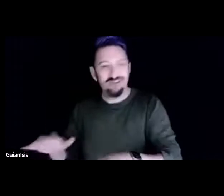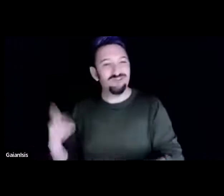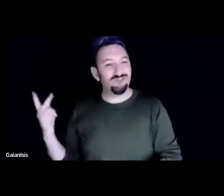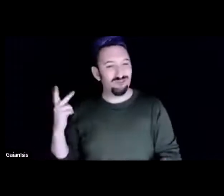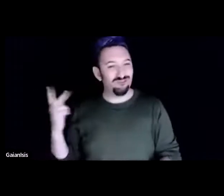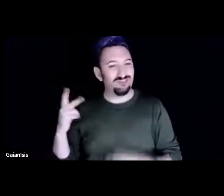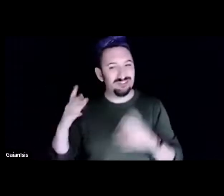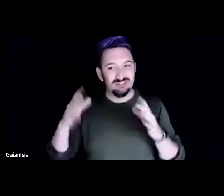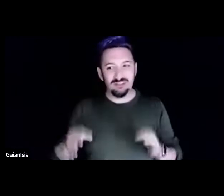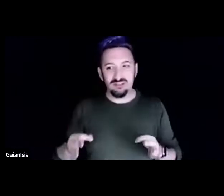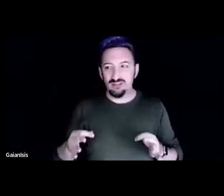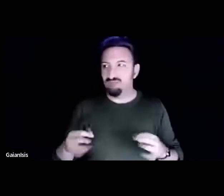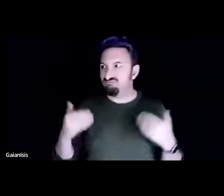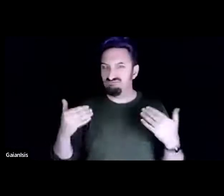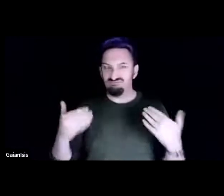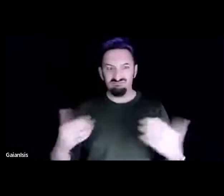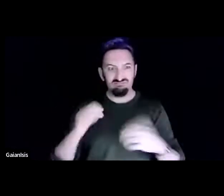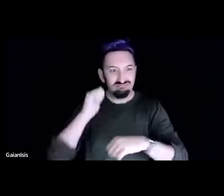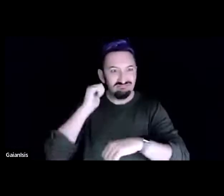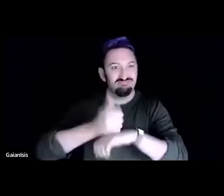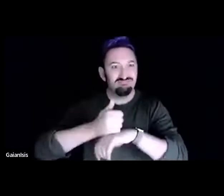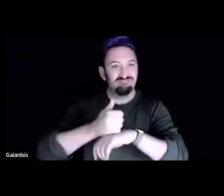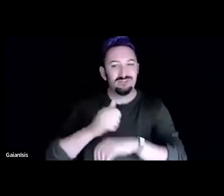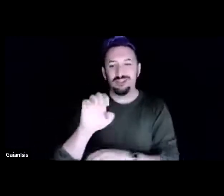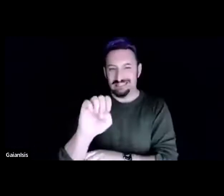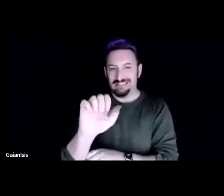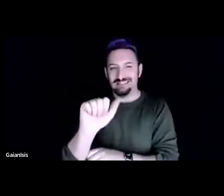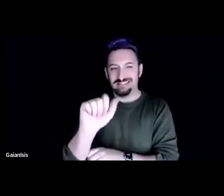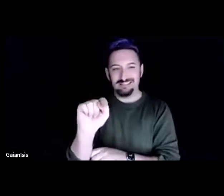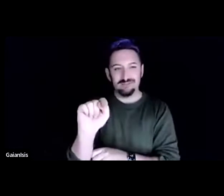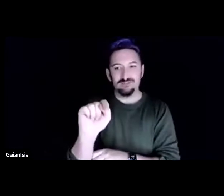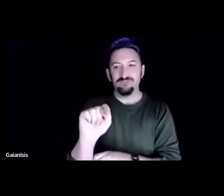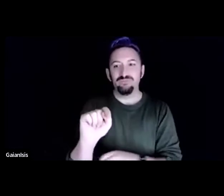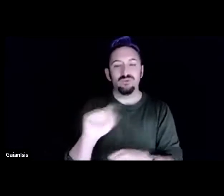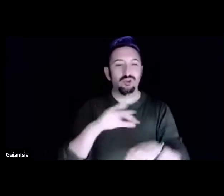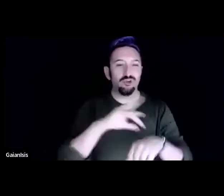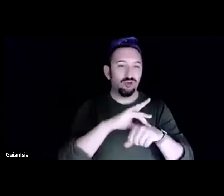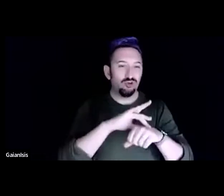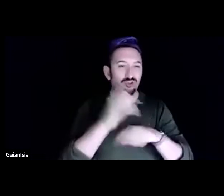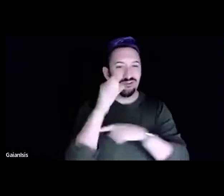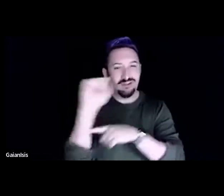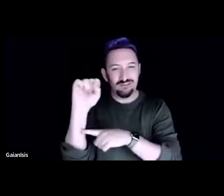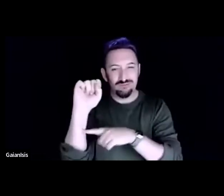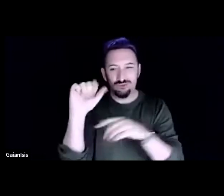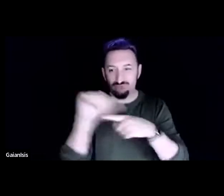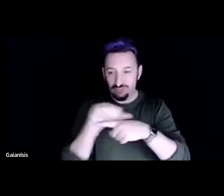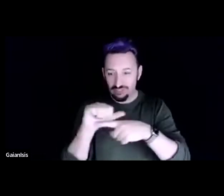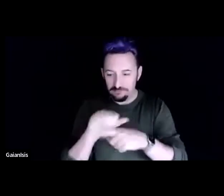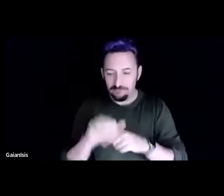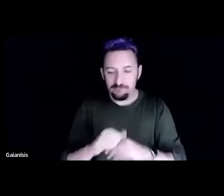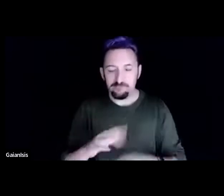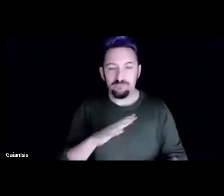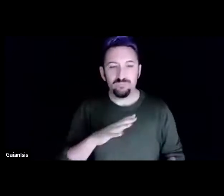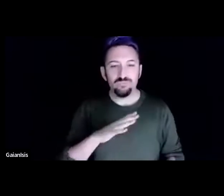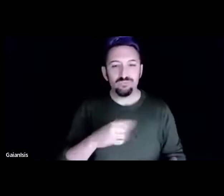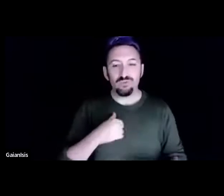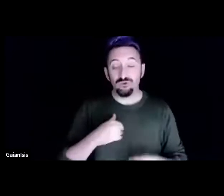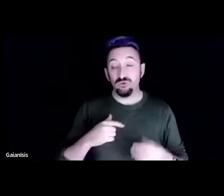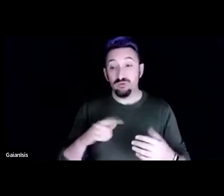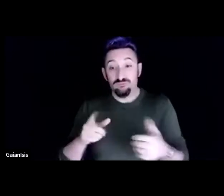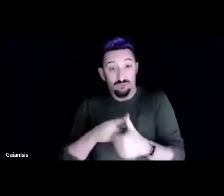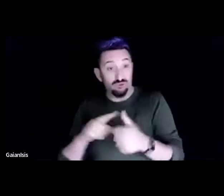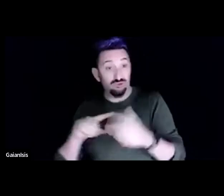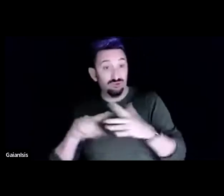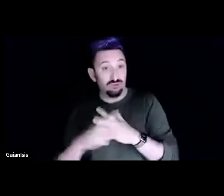we began teaching. And at first, I kind of co-taught some of the permaculture design courses with Penny.